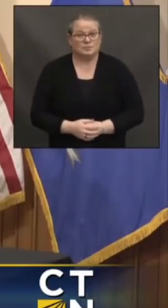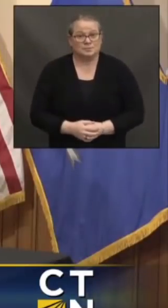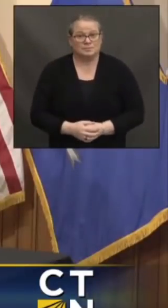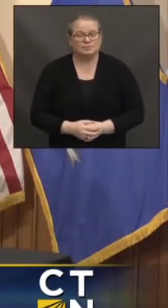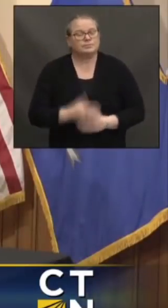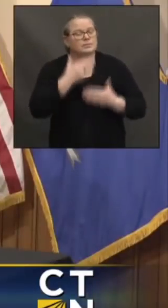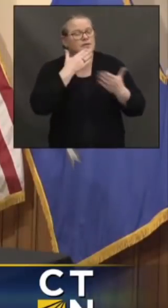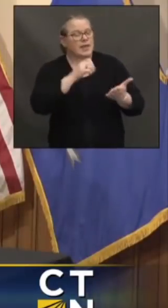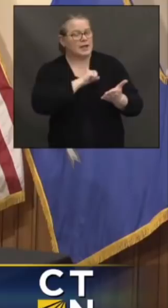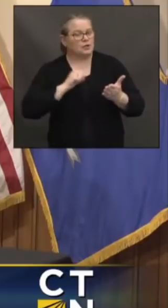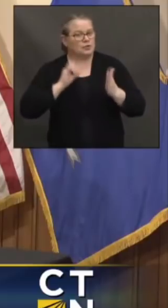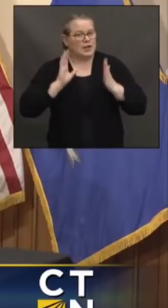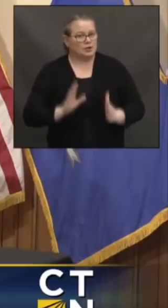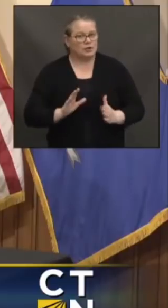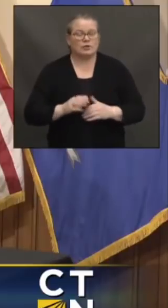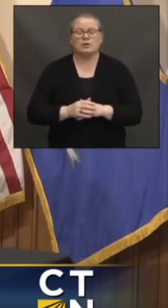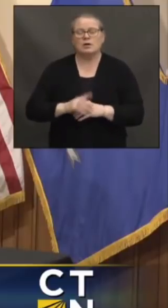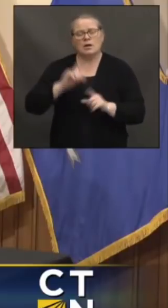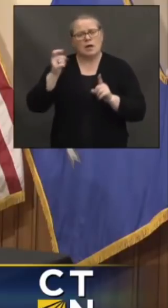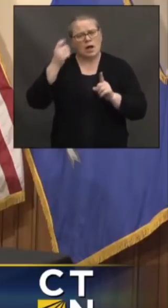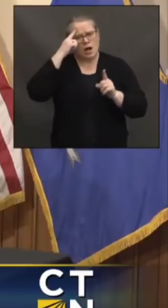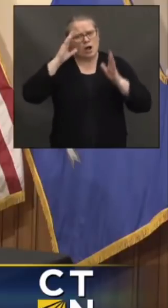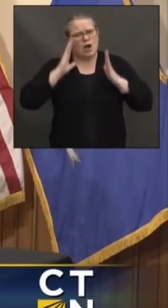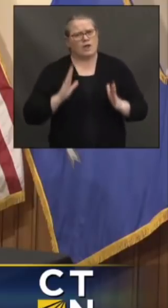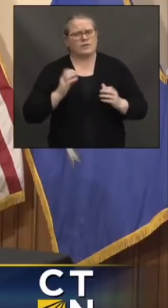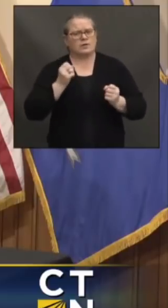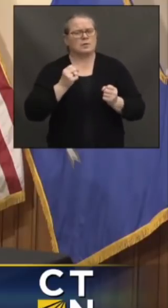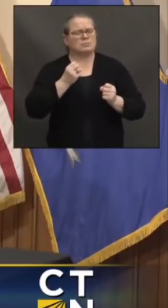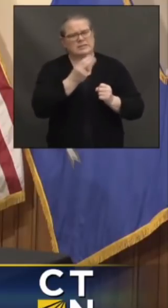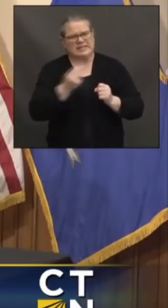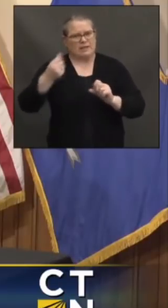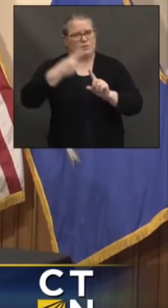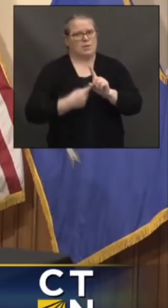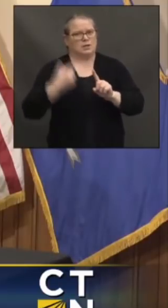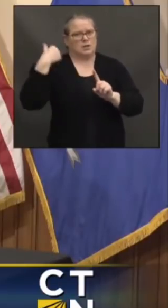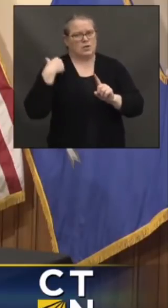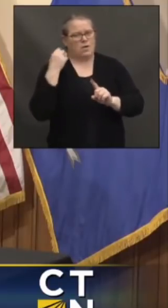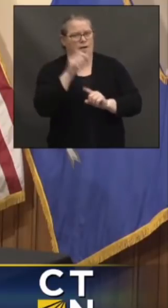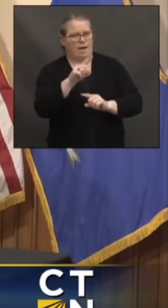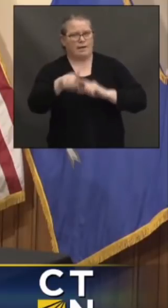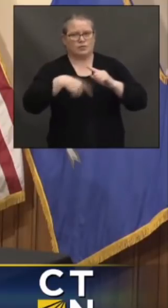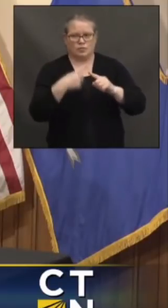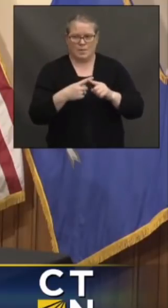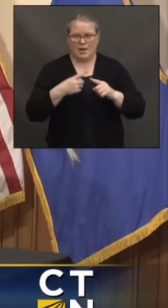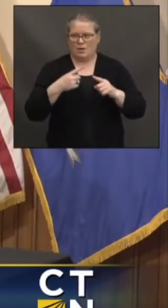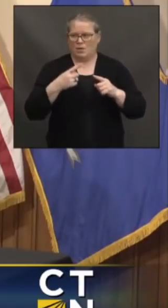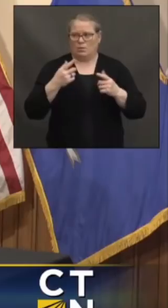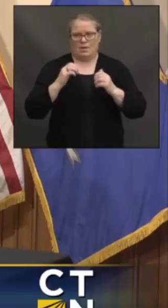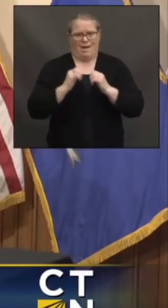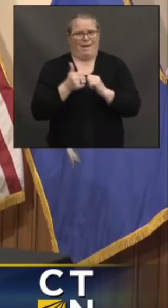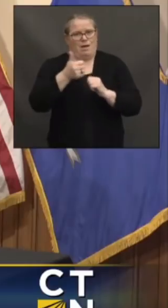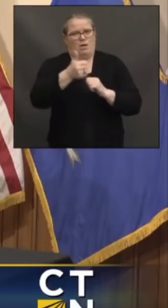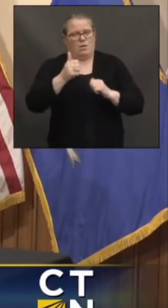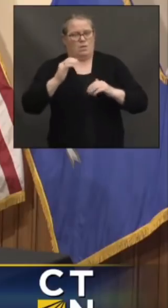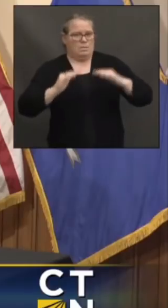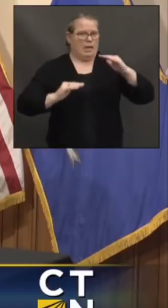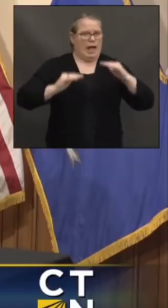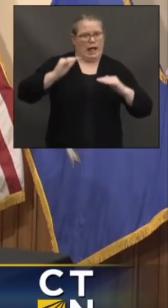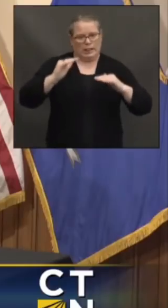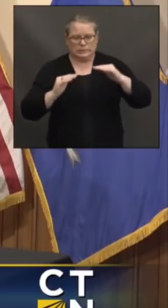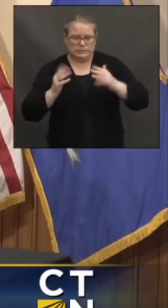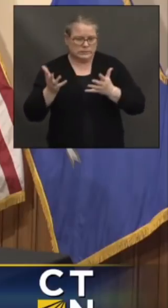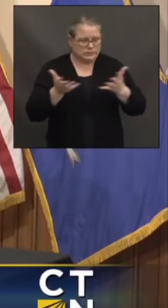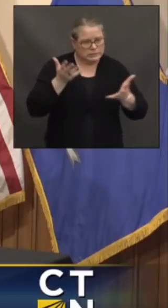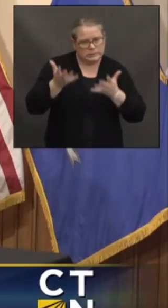many months ago I asked you about the balancing act that this has been for you. Not specifically to